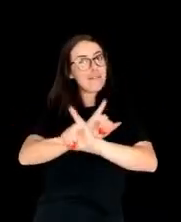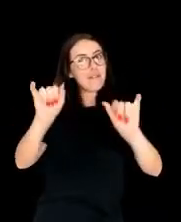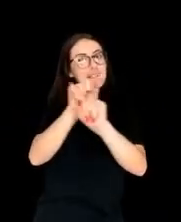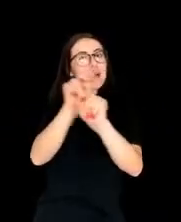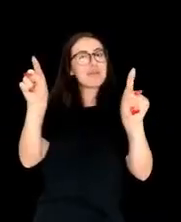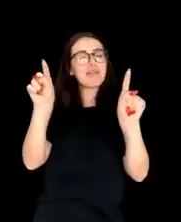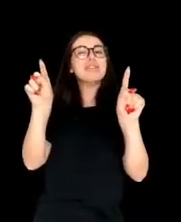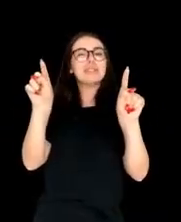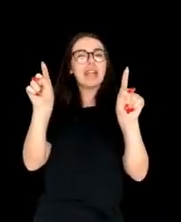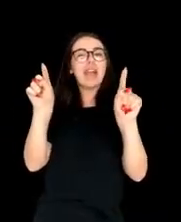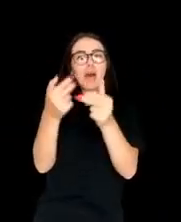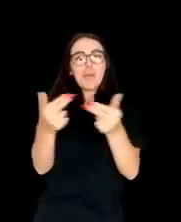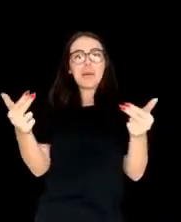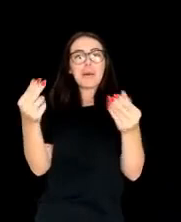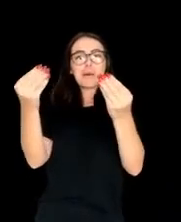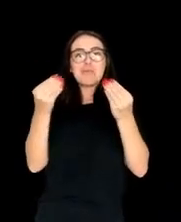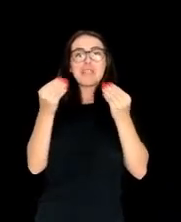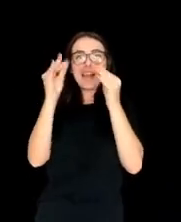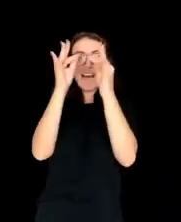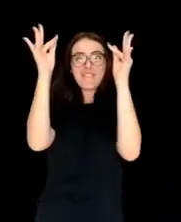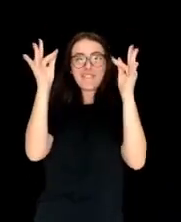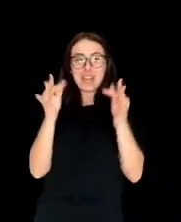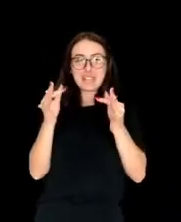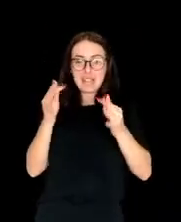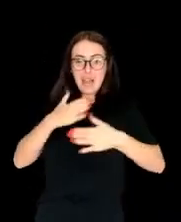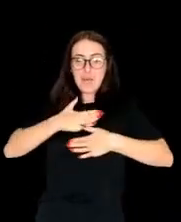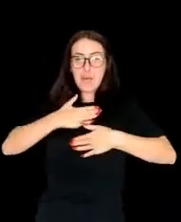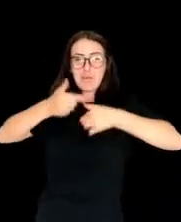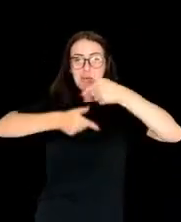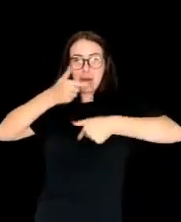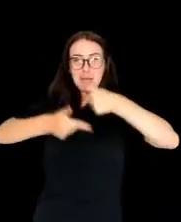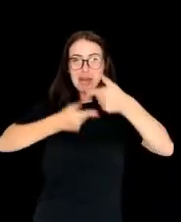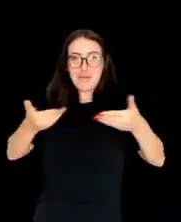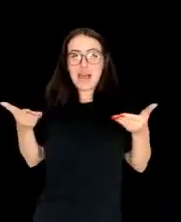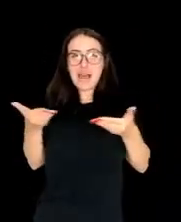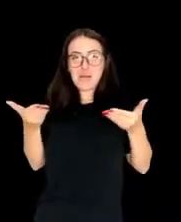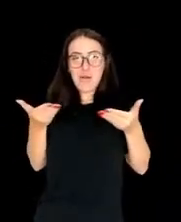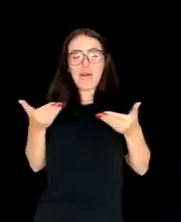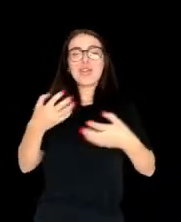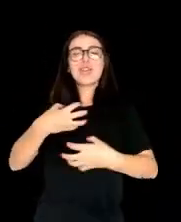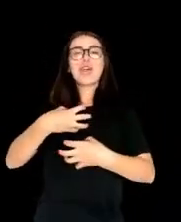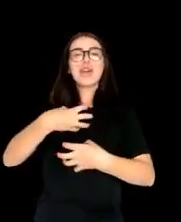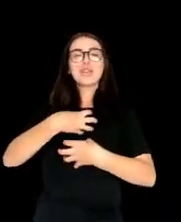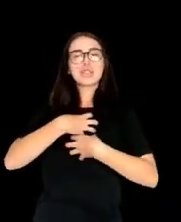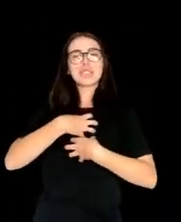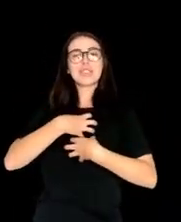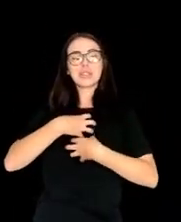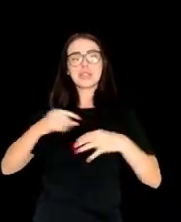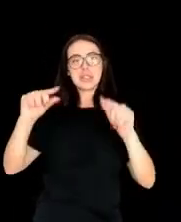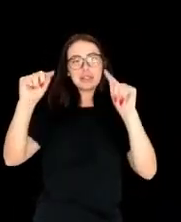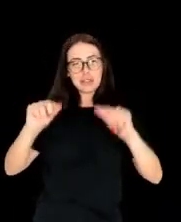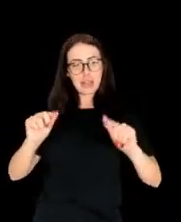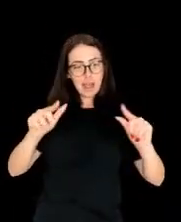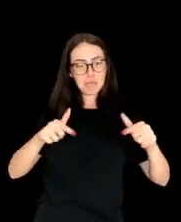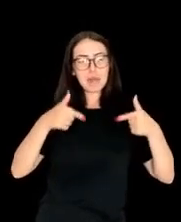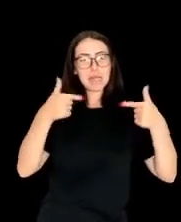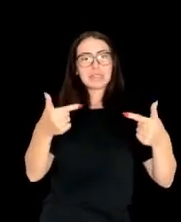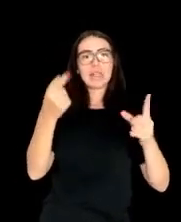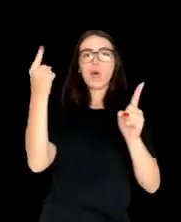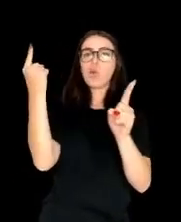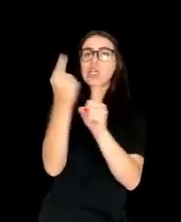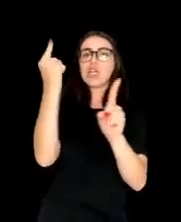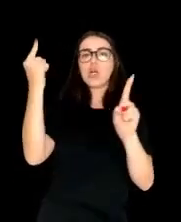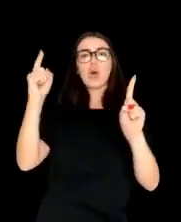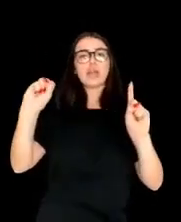job is that I feel an ability to act towards solutions. I'm allowed to care, and this is an attribute